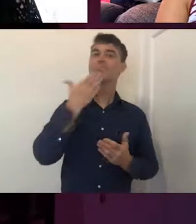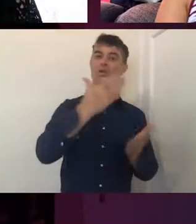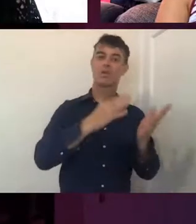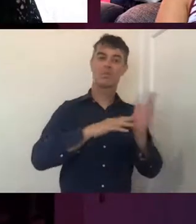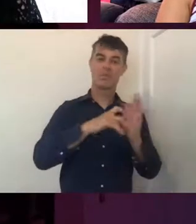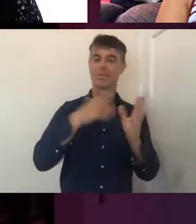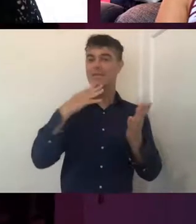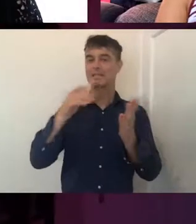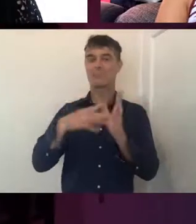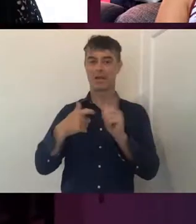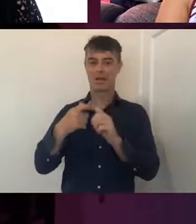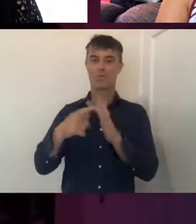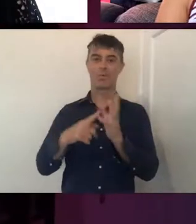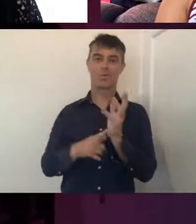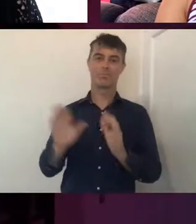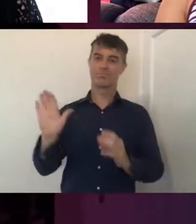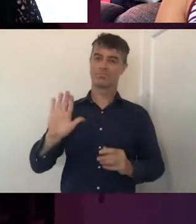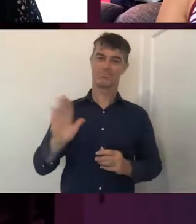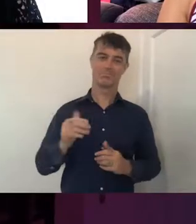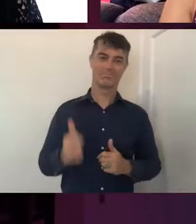Thanks, Mark and Paul. Bye. Bye.